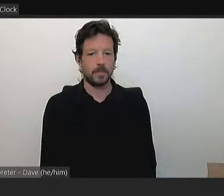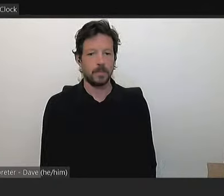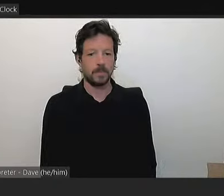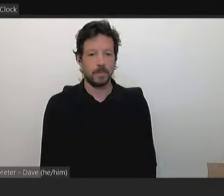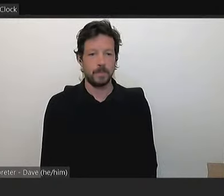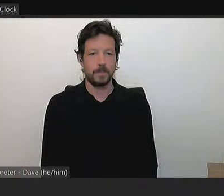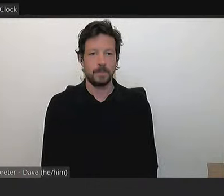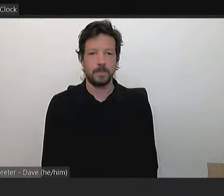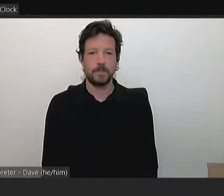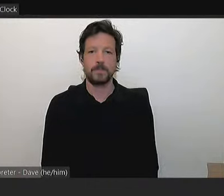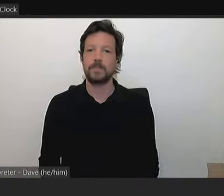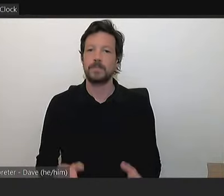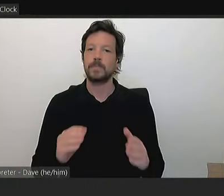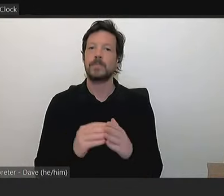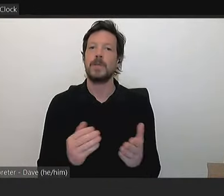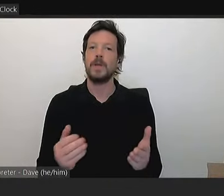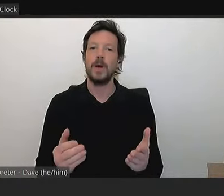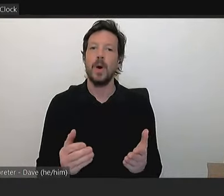mover.